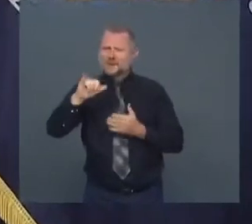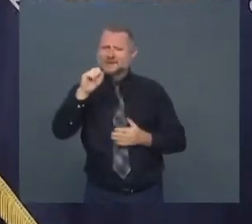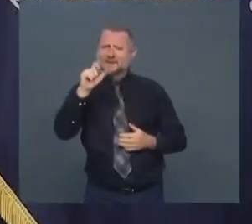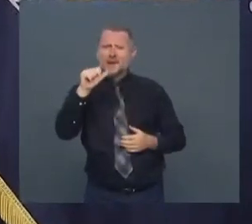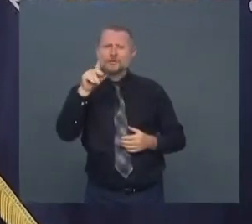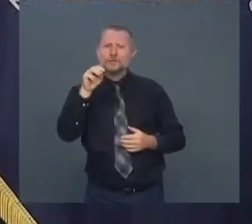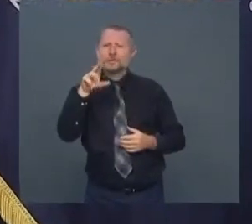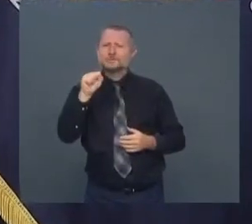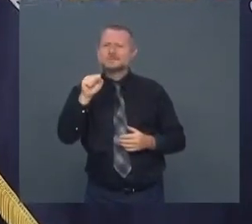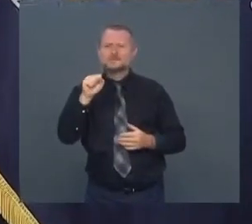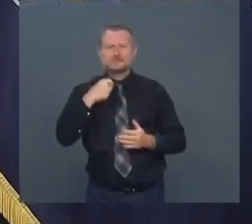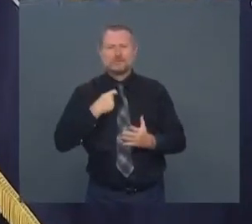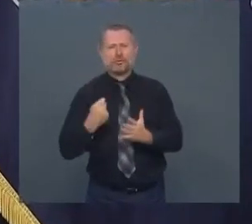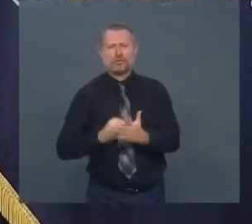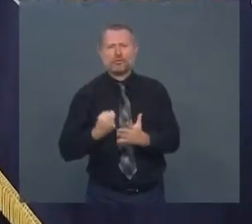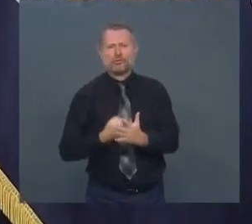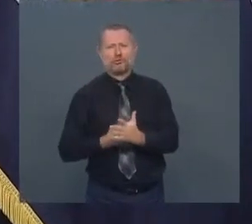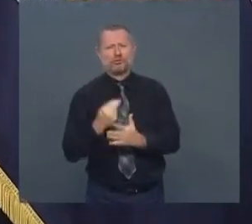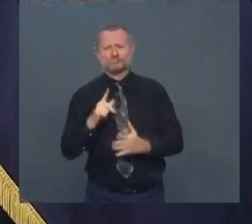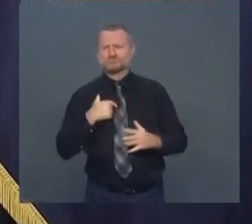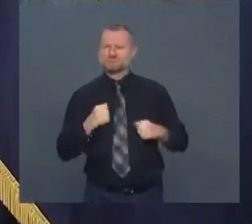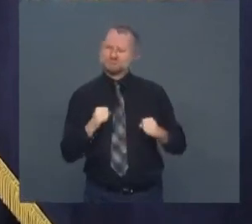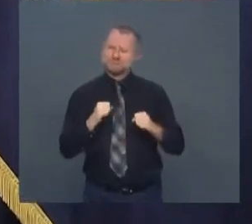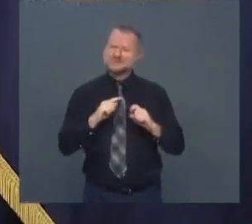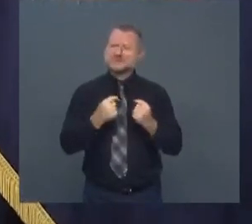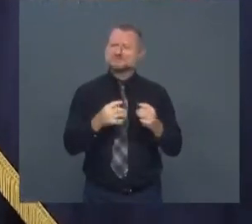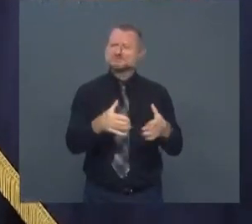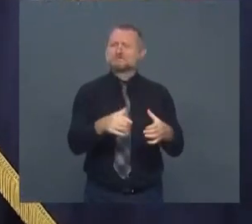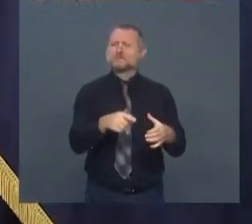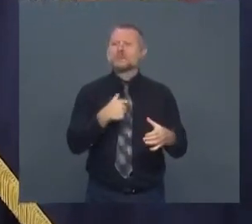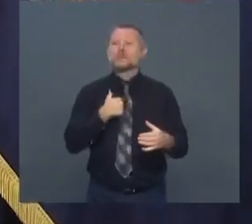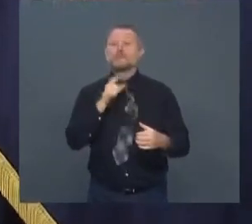We're very excited about the Islanders. First game was yesterday.